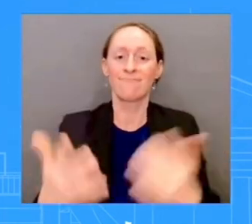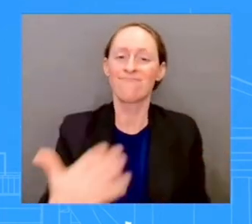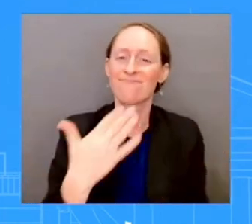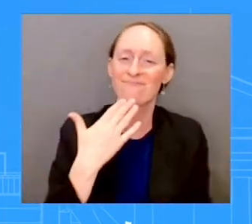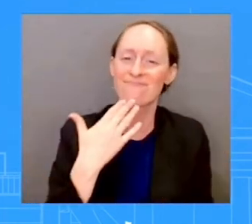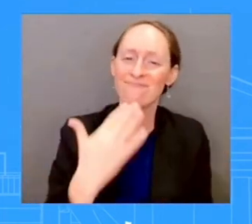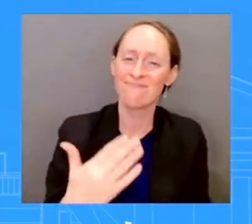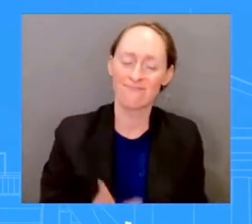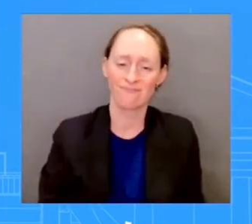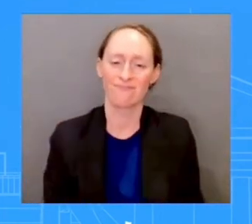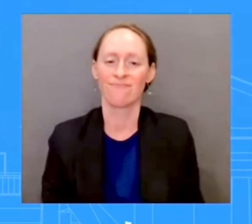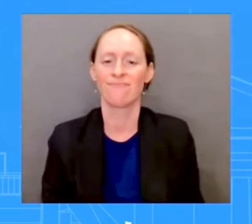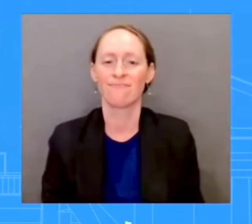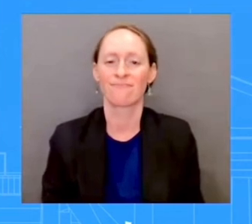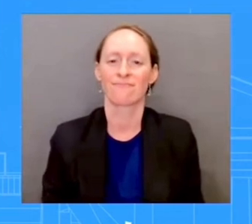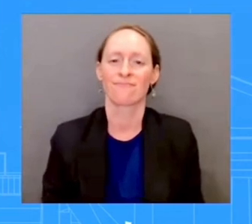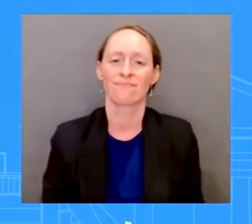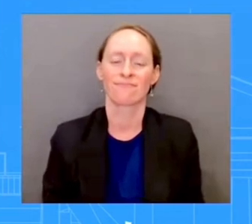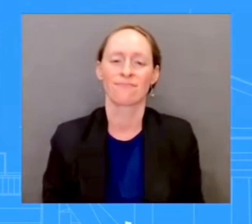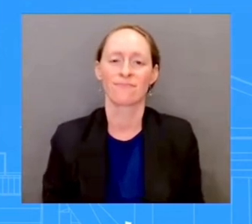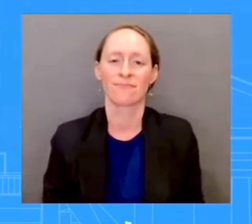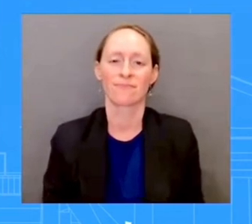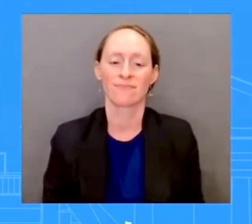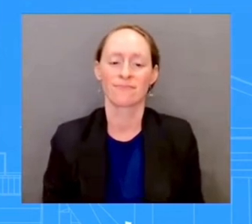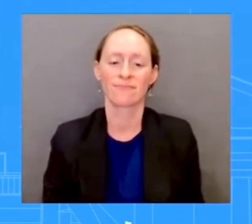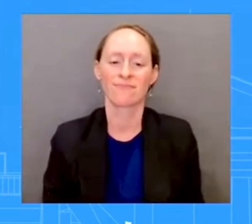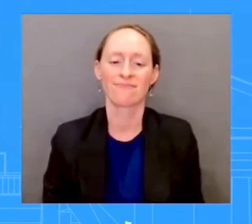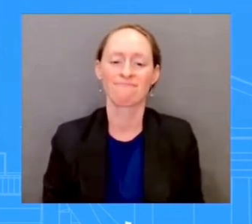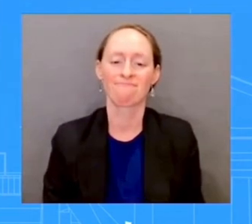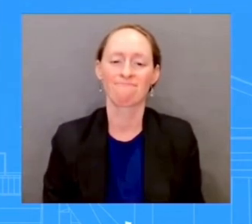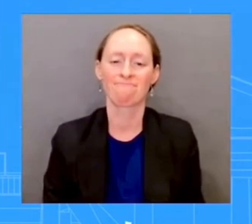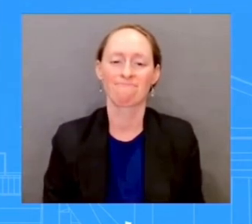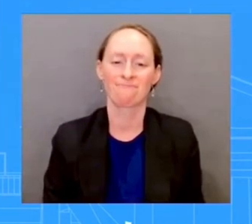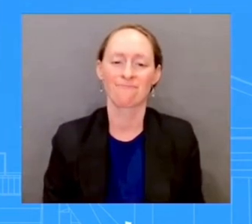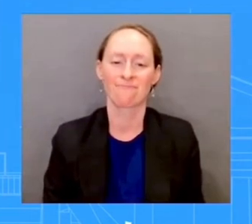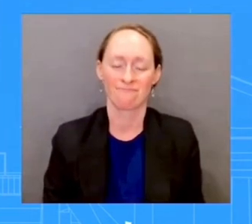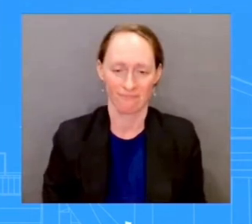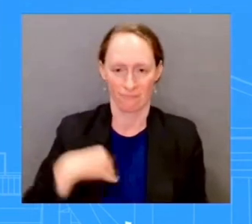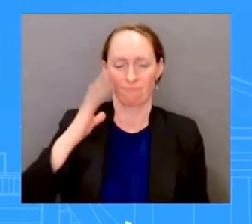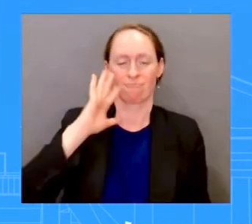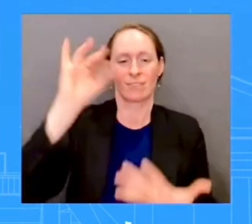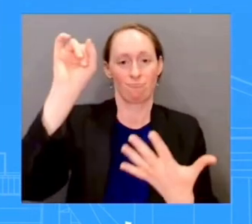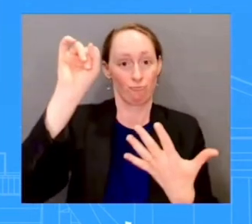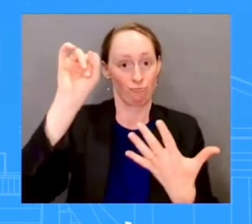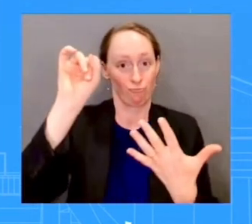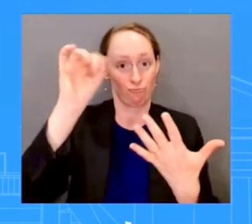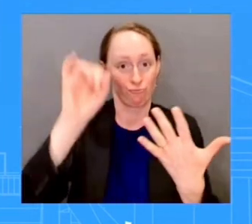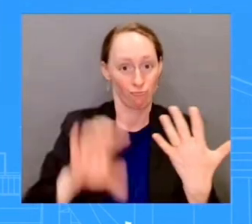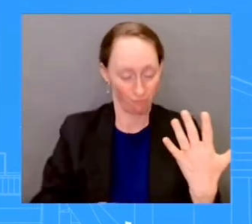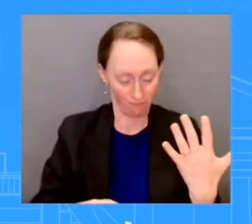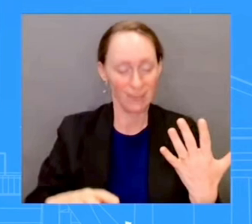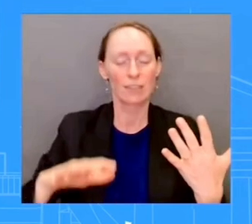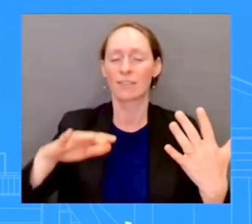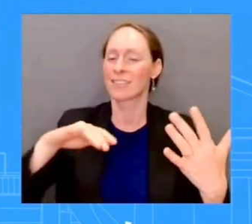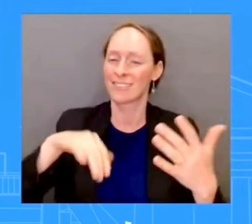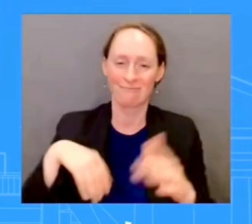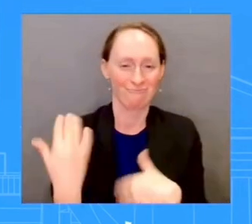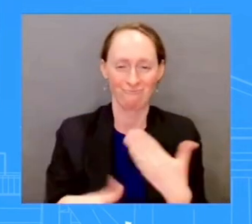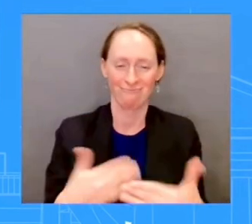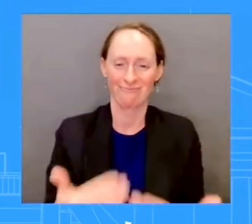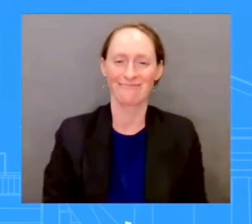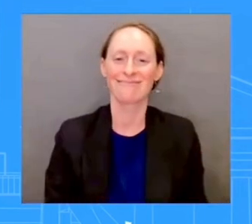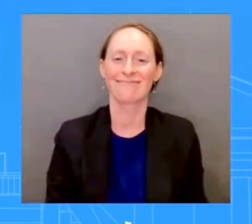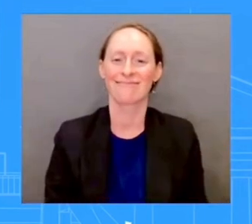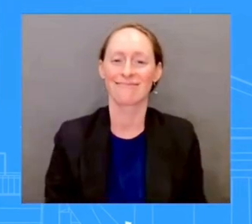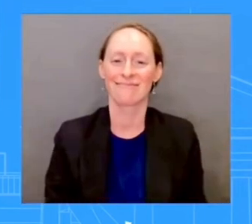All right, just a couple of things at the top, and then we'll get started. So as you all know,